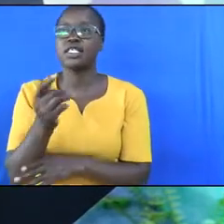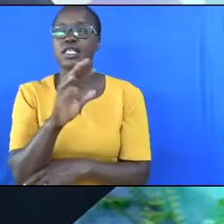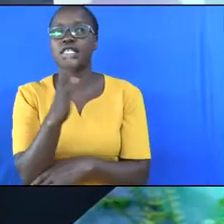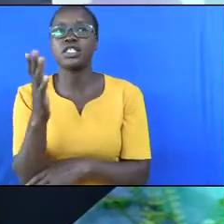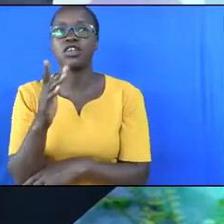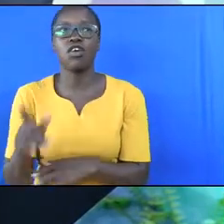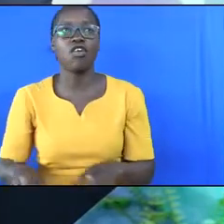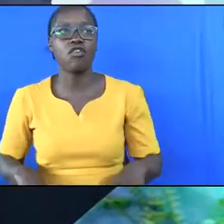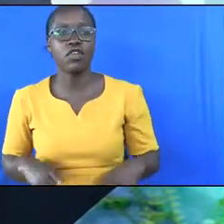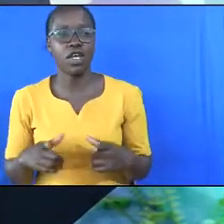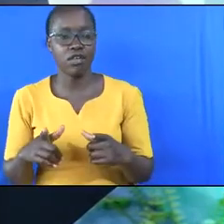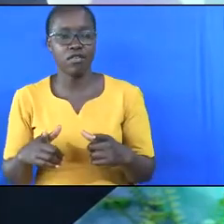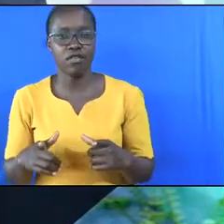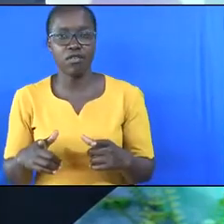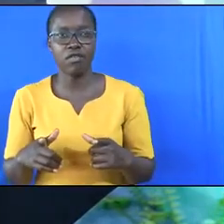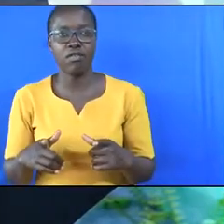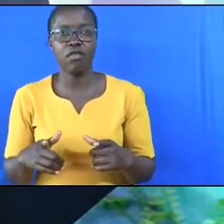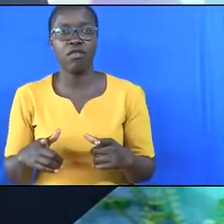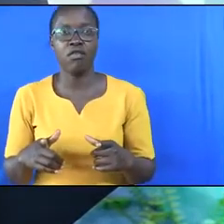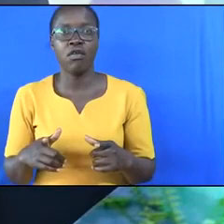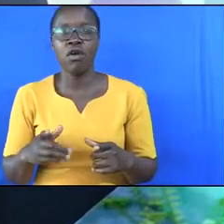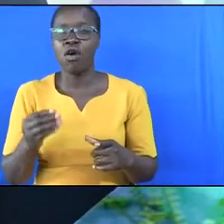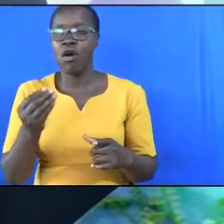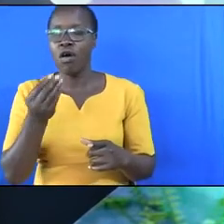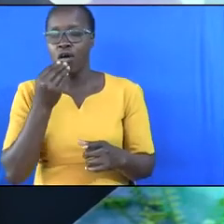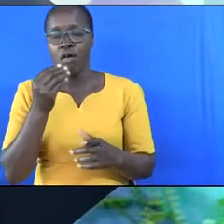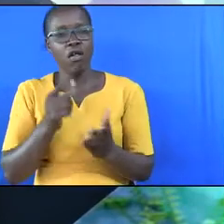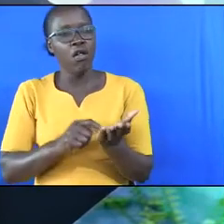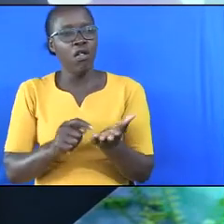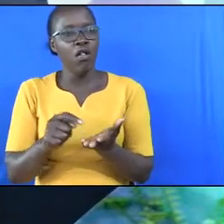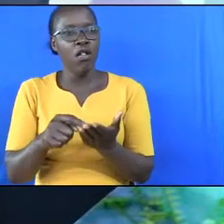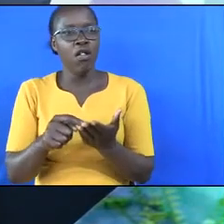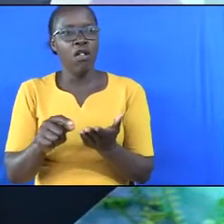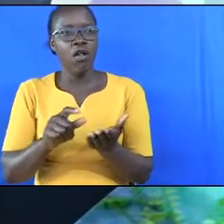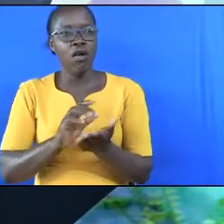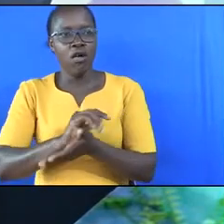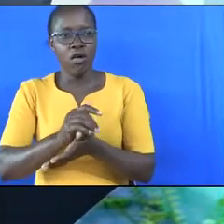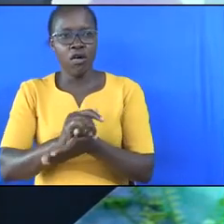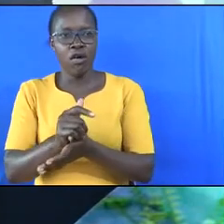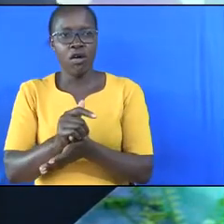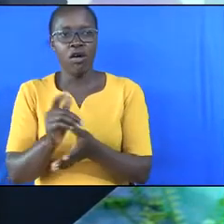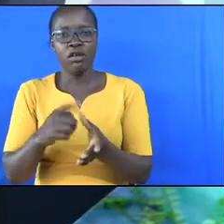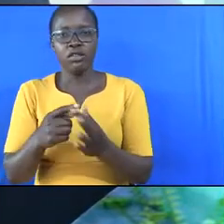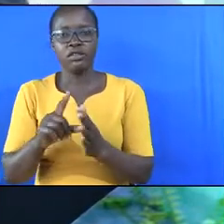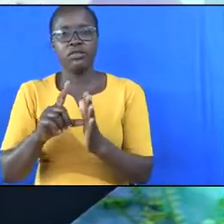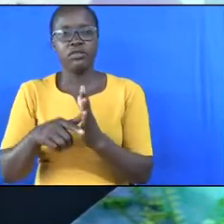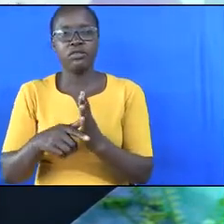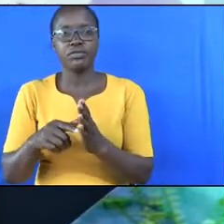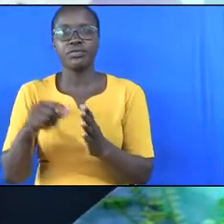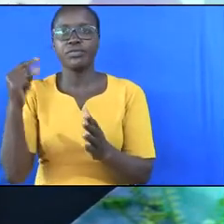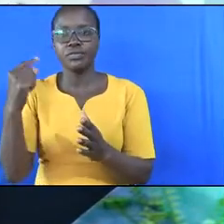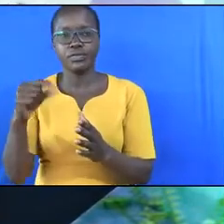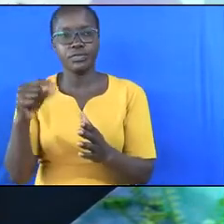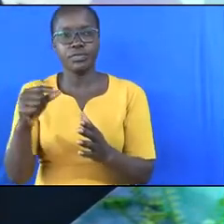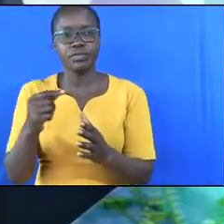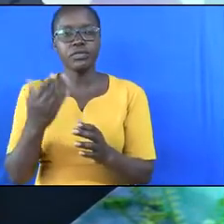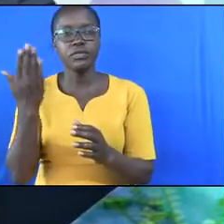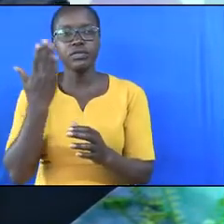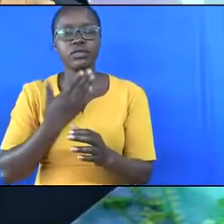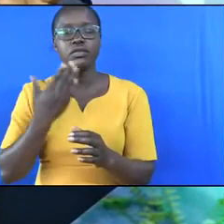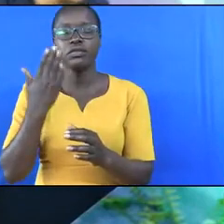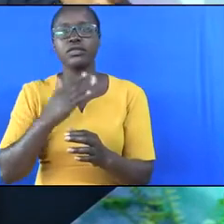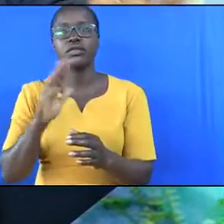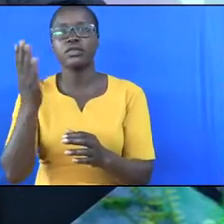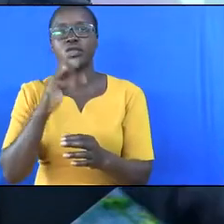fruit only. Fruit and grain and nuts, and later God added vegetables. You will notice that meat was not